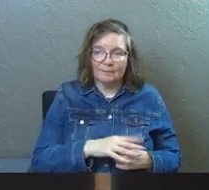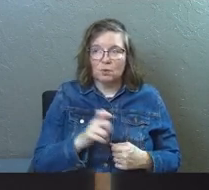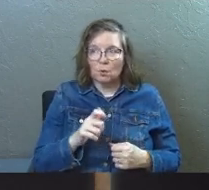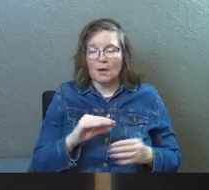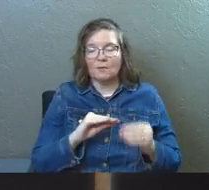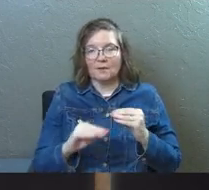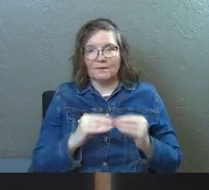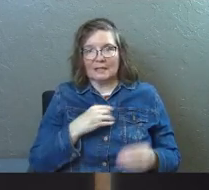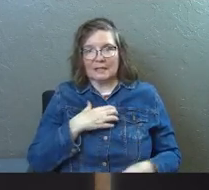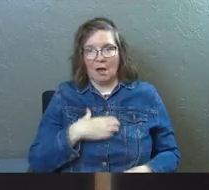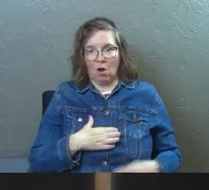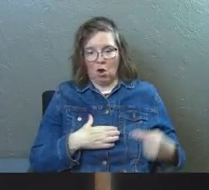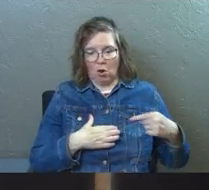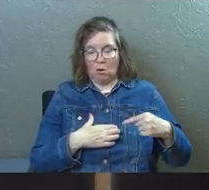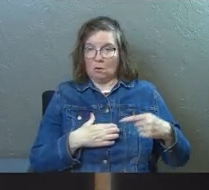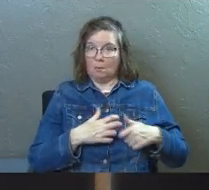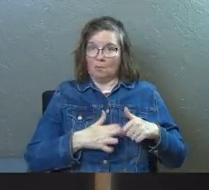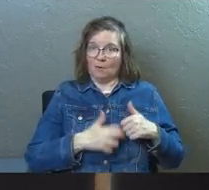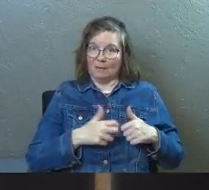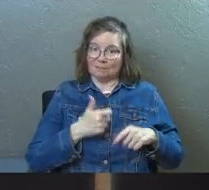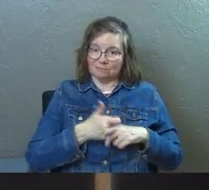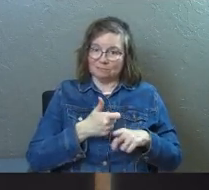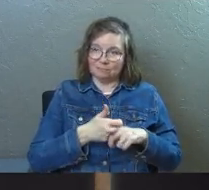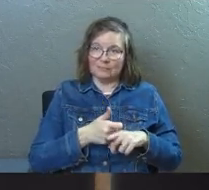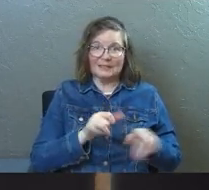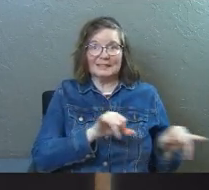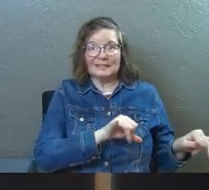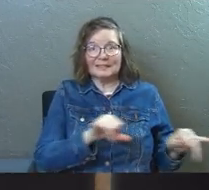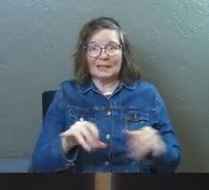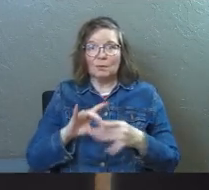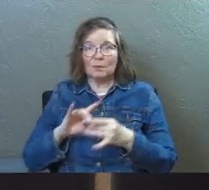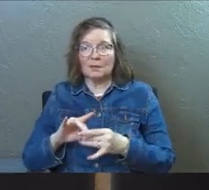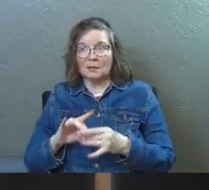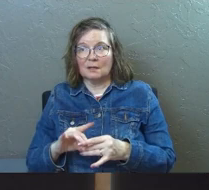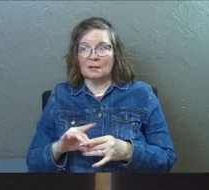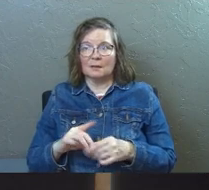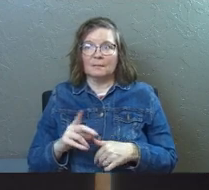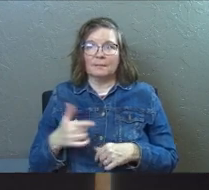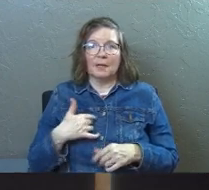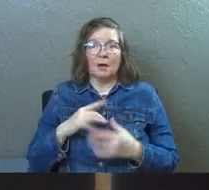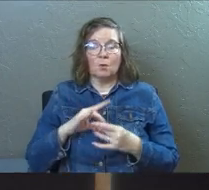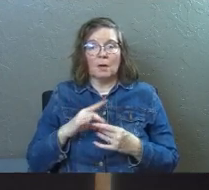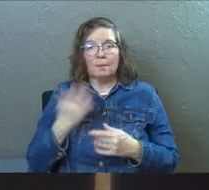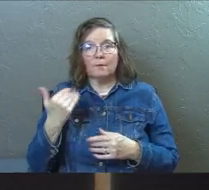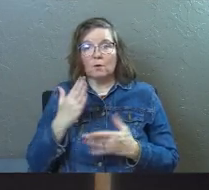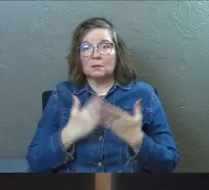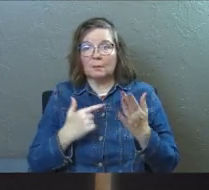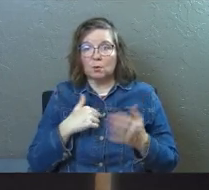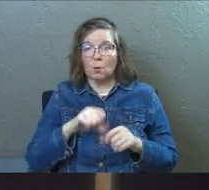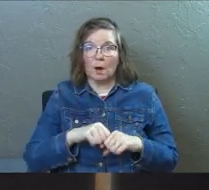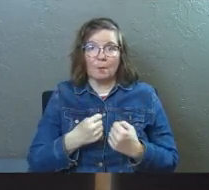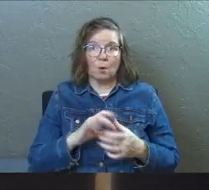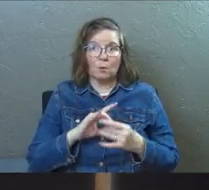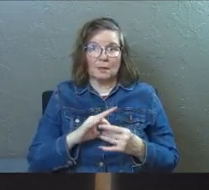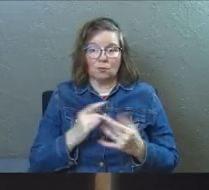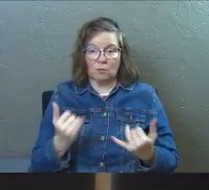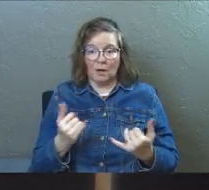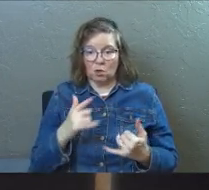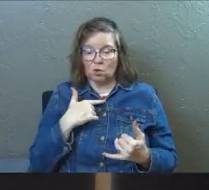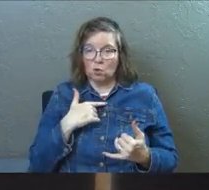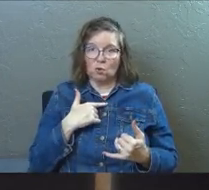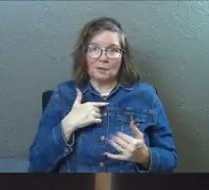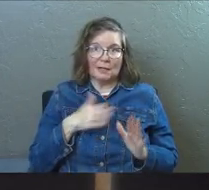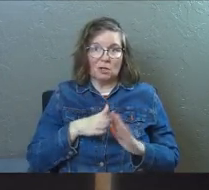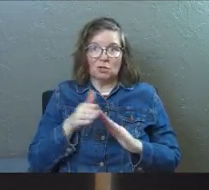You got to fix the hunger problem that's inside of yourself. It's the same thing with relationships. I talked about relationships before. Some of you are in broken relationships right now.